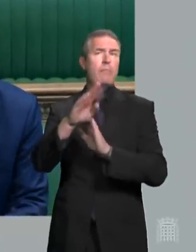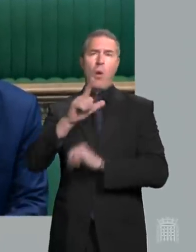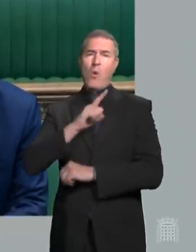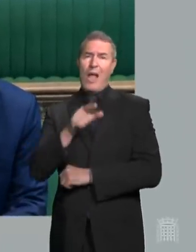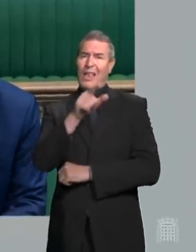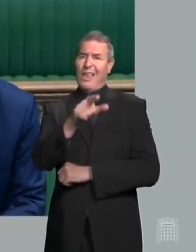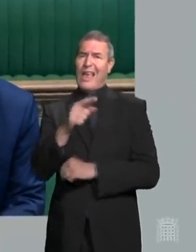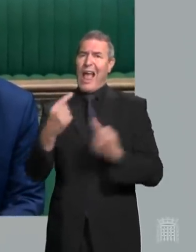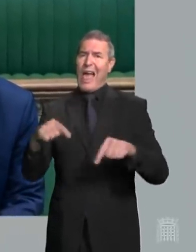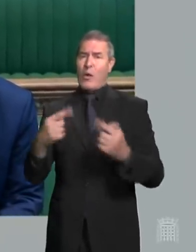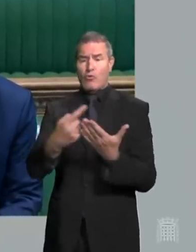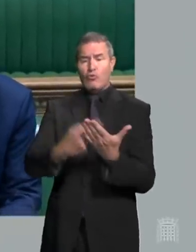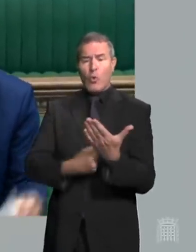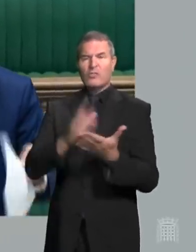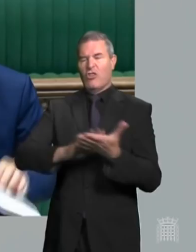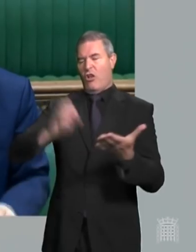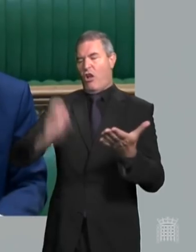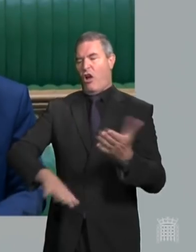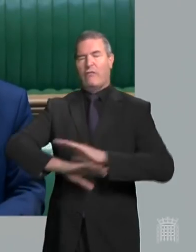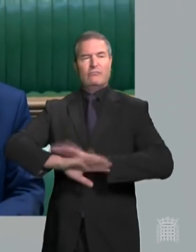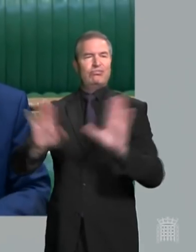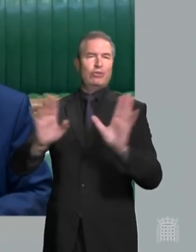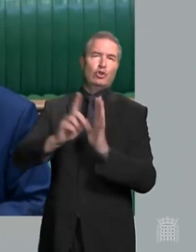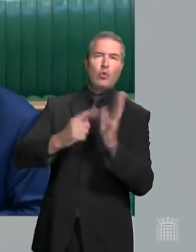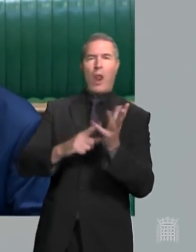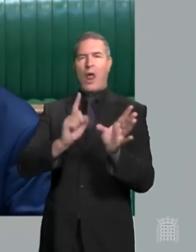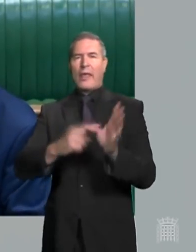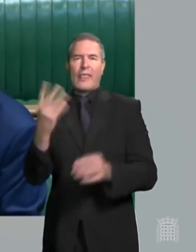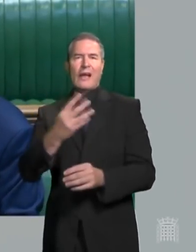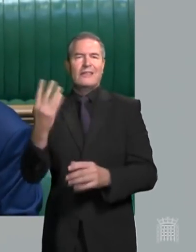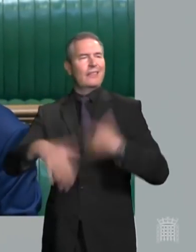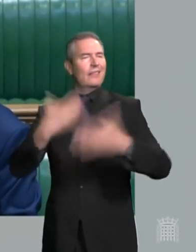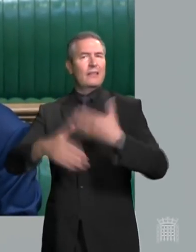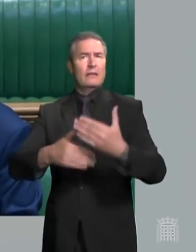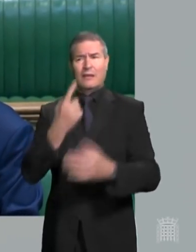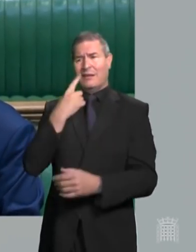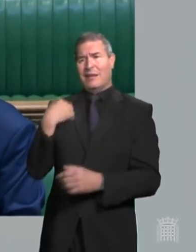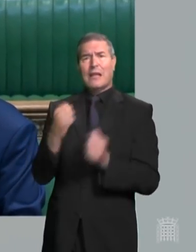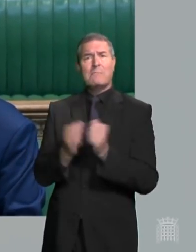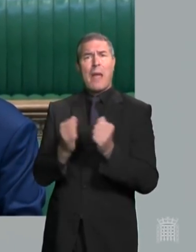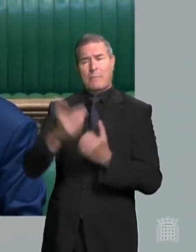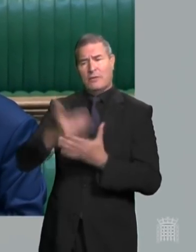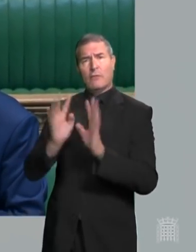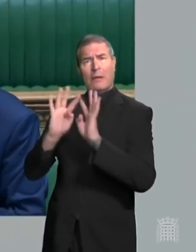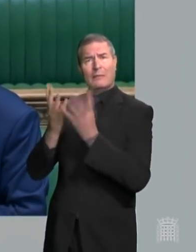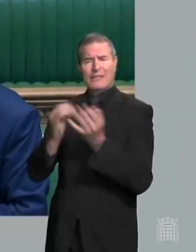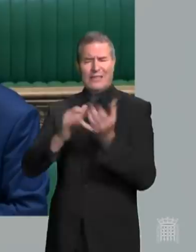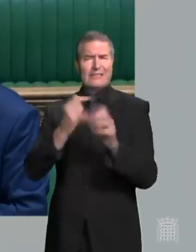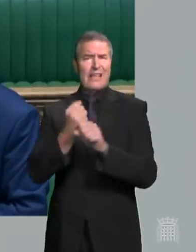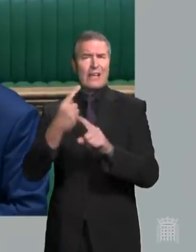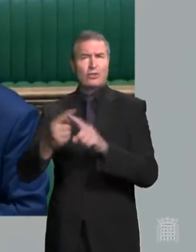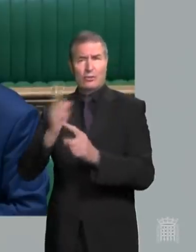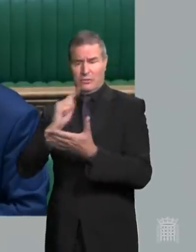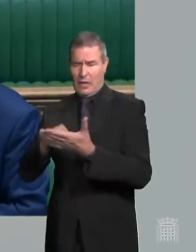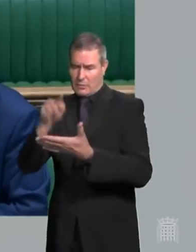protections off in one go. That is reckless. The SAGE papers yesterday, Mr Speaker, make clear that with high